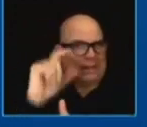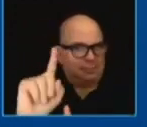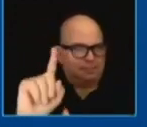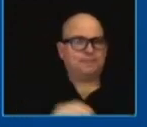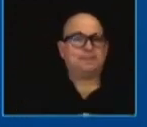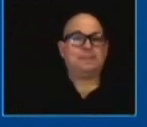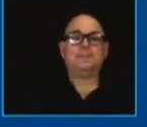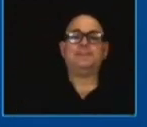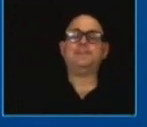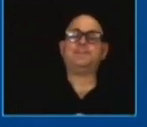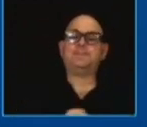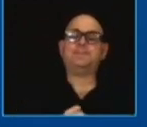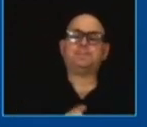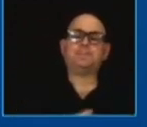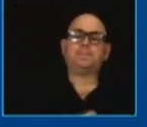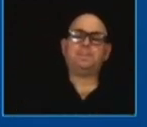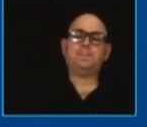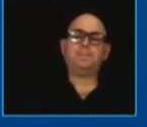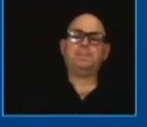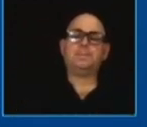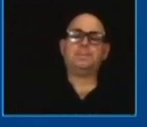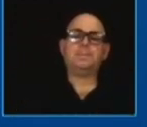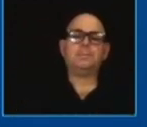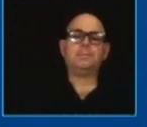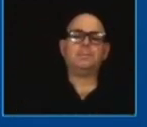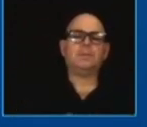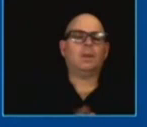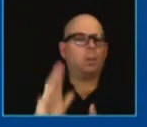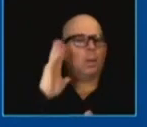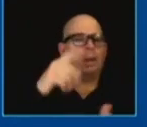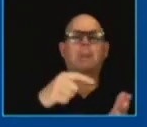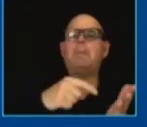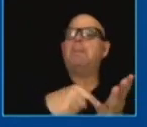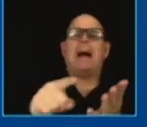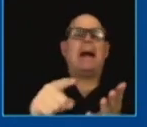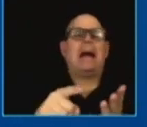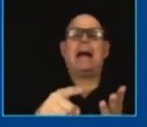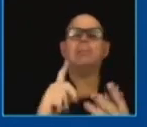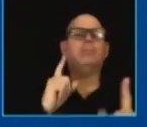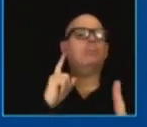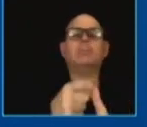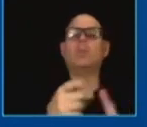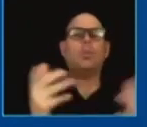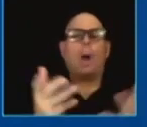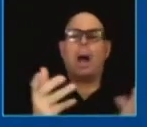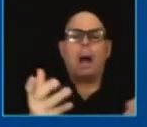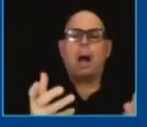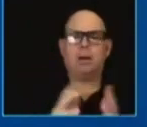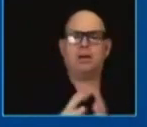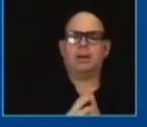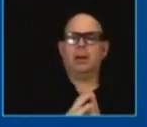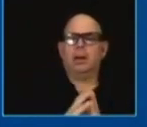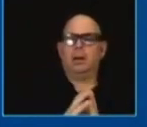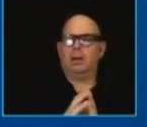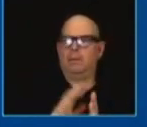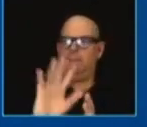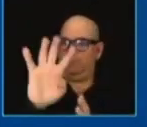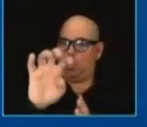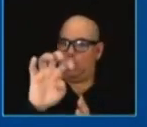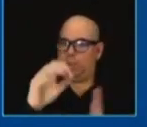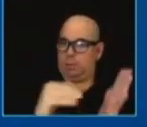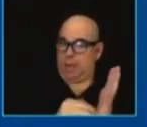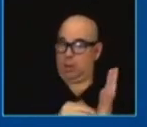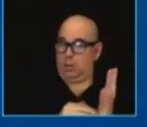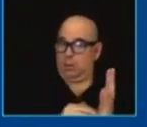going to in fact pay for all of this nobody making under 400 grand a year will pay a penny more in